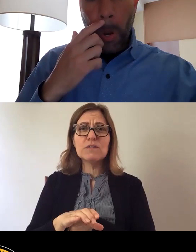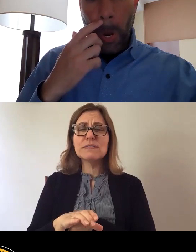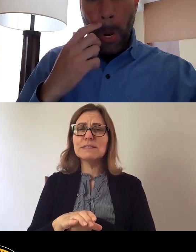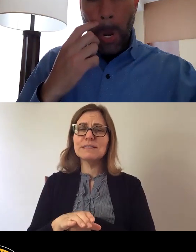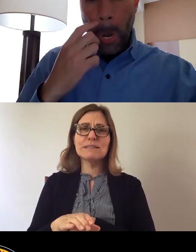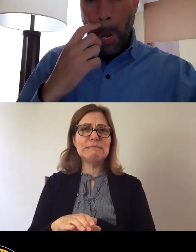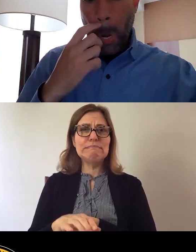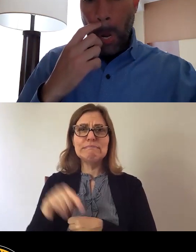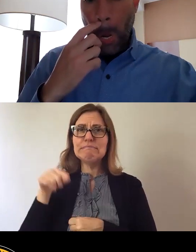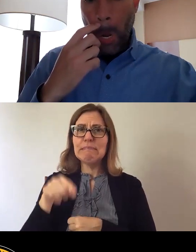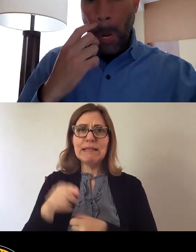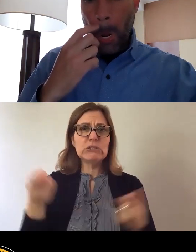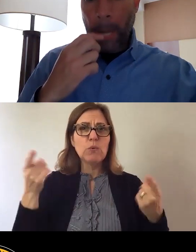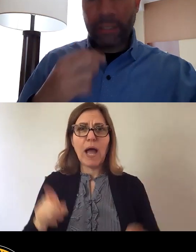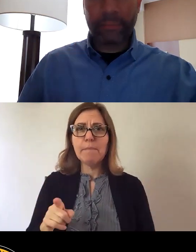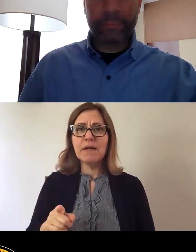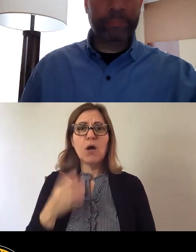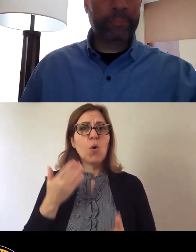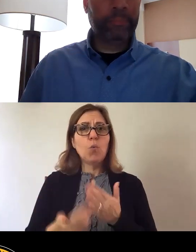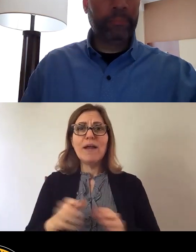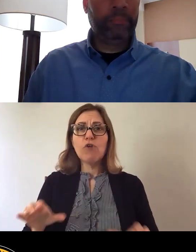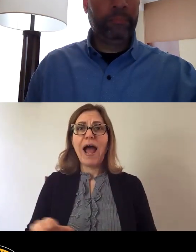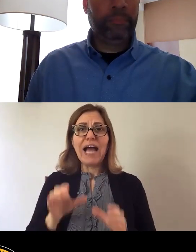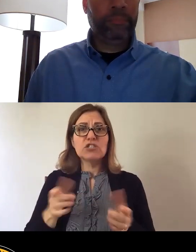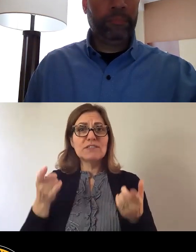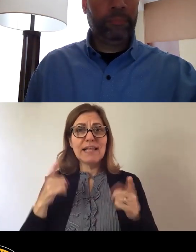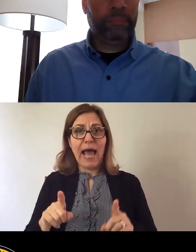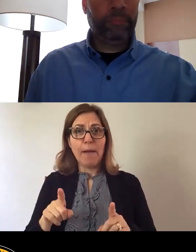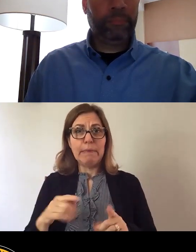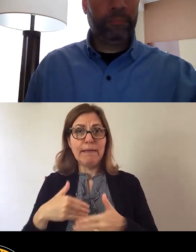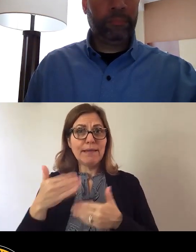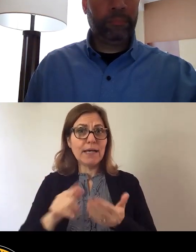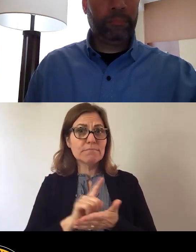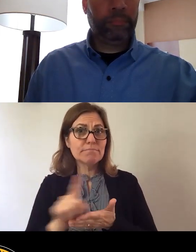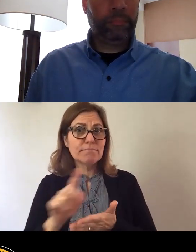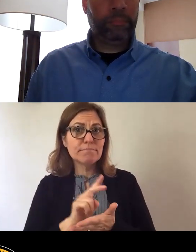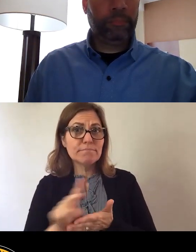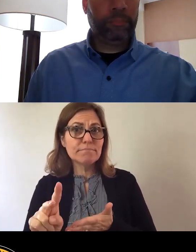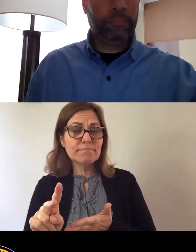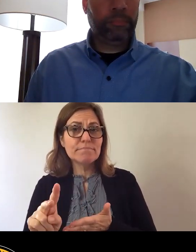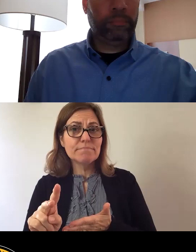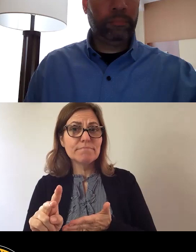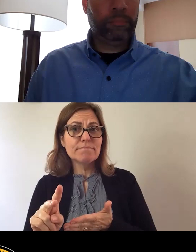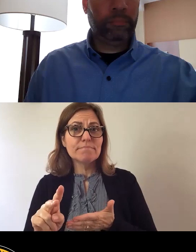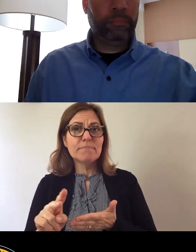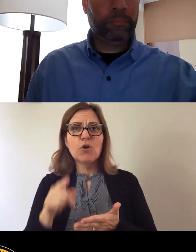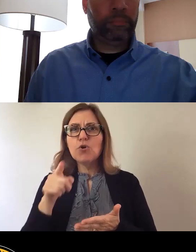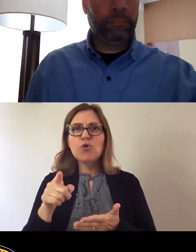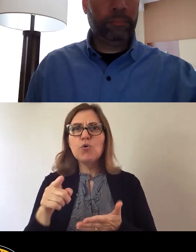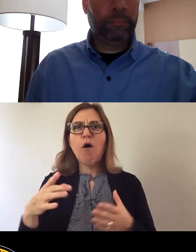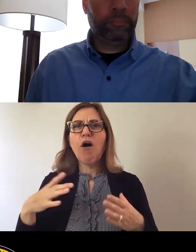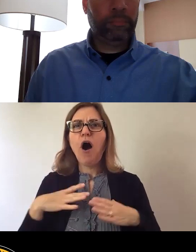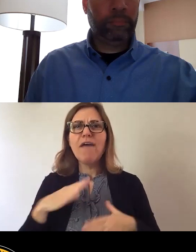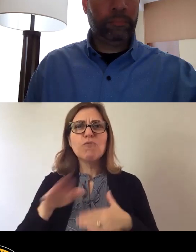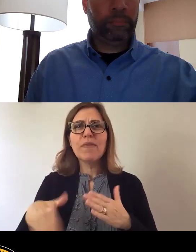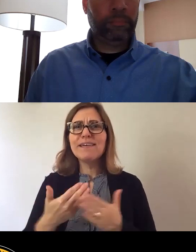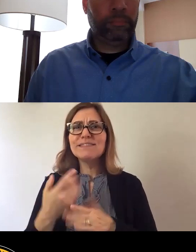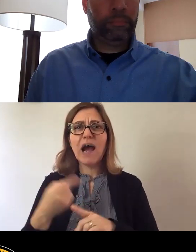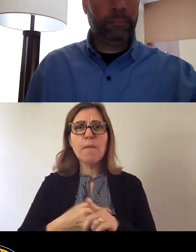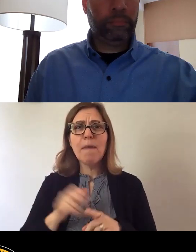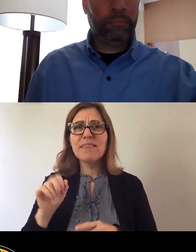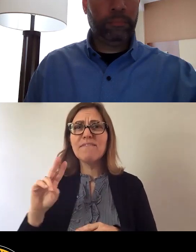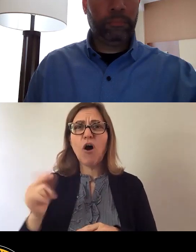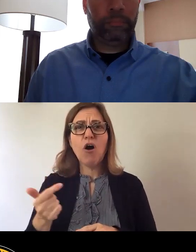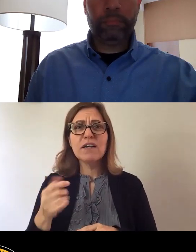whatever actions you take in the next couple of weeks you're off for the entire month of August. So if the